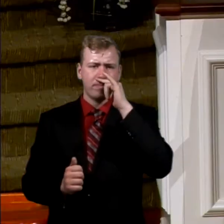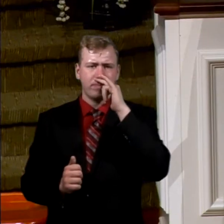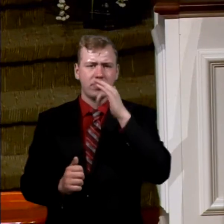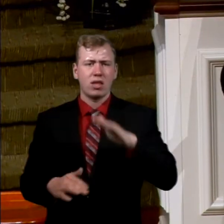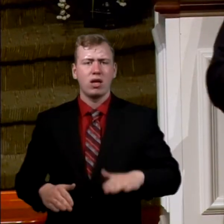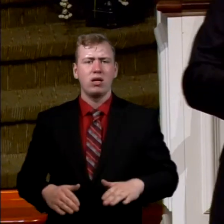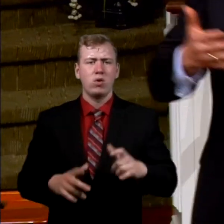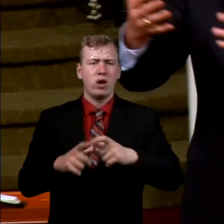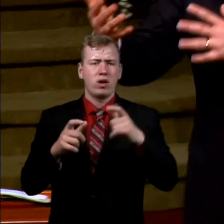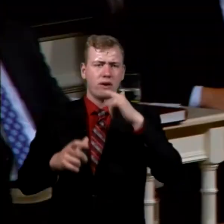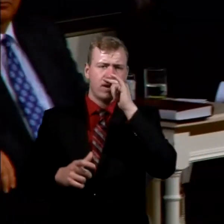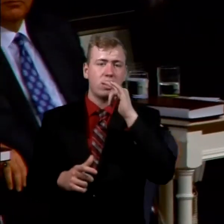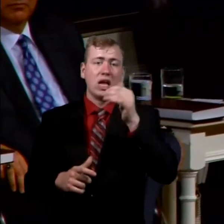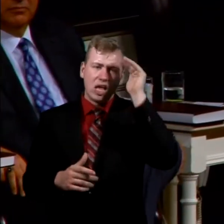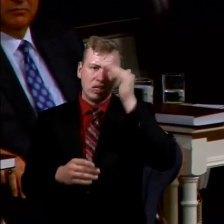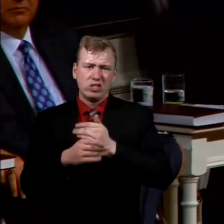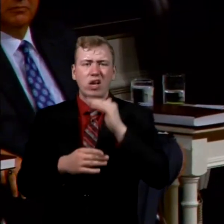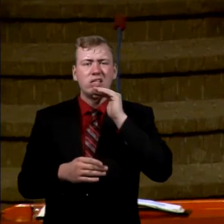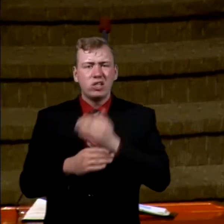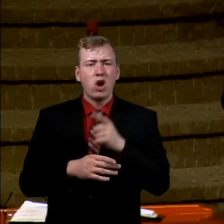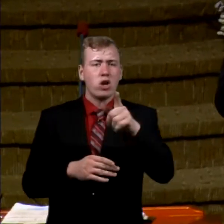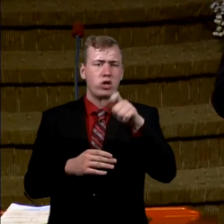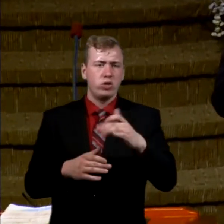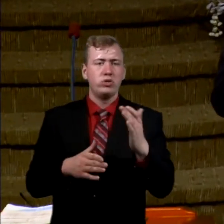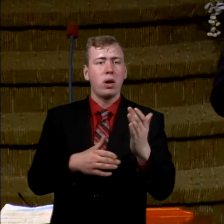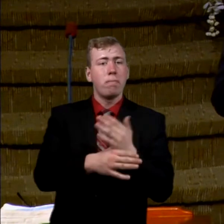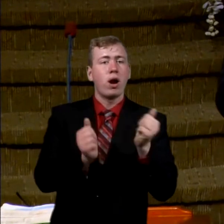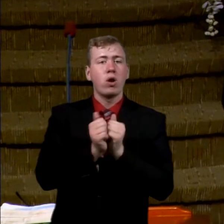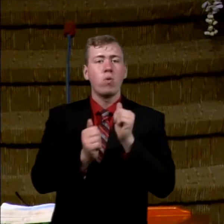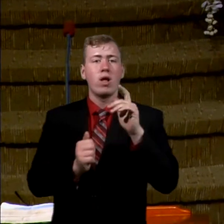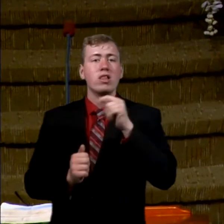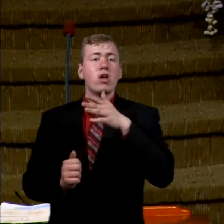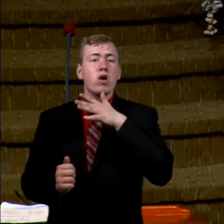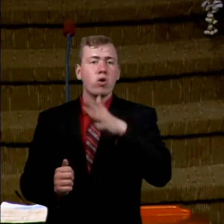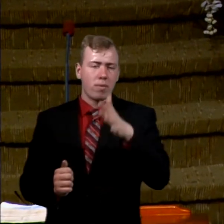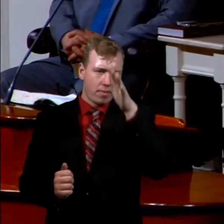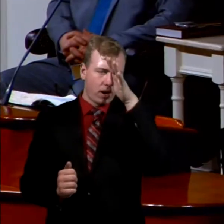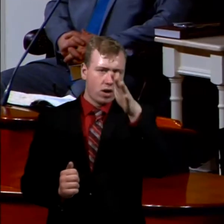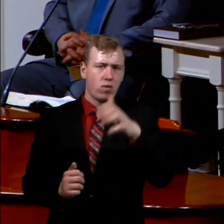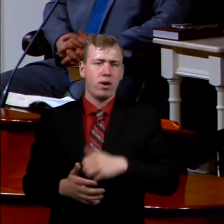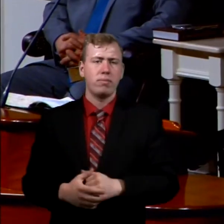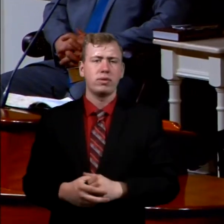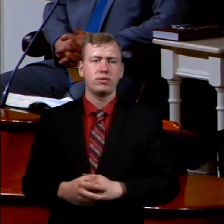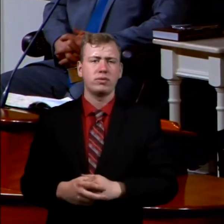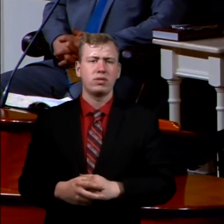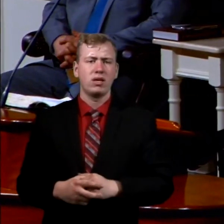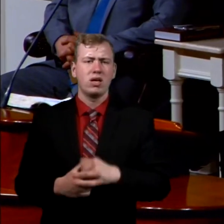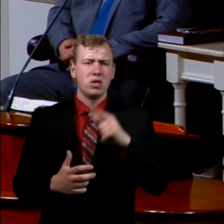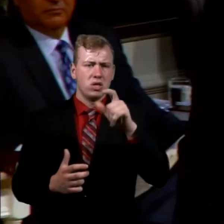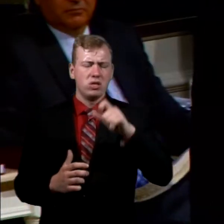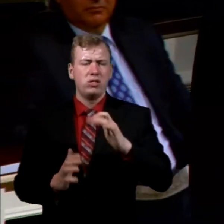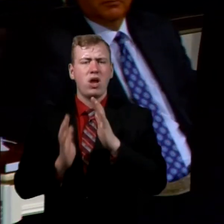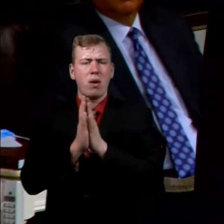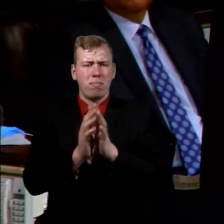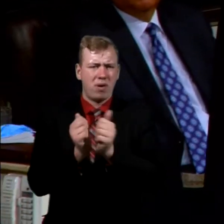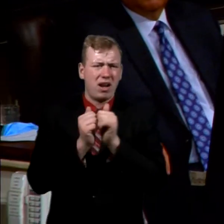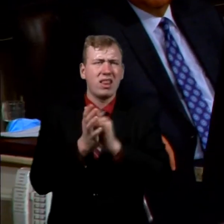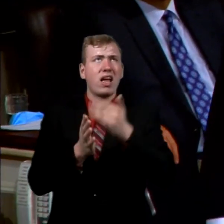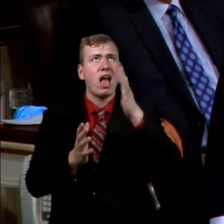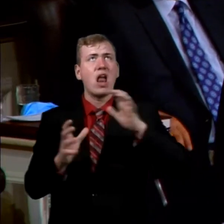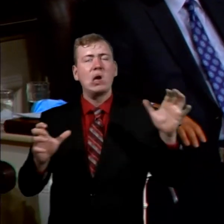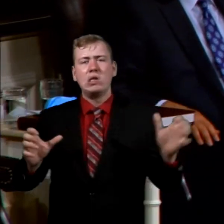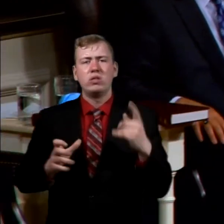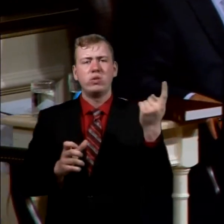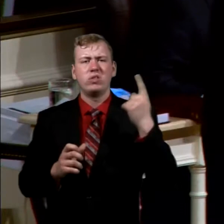Sons and daughters, ought to partner with your grandparents. And of your children, help them. And let's pray together that God would do something.